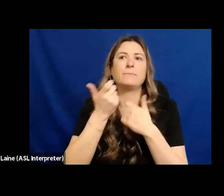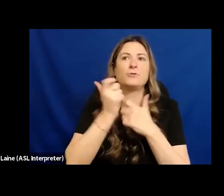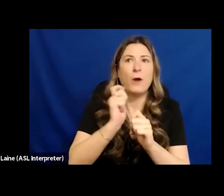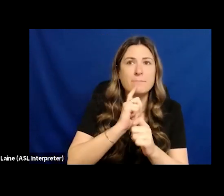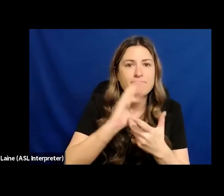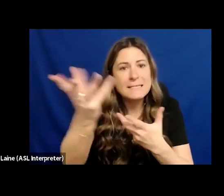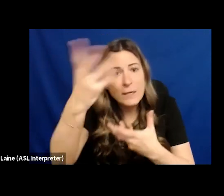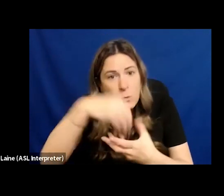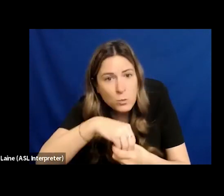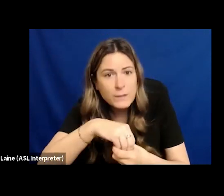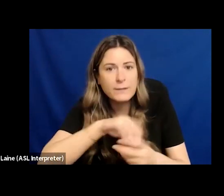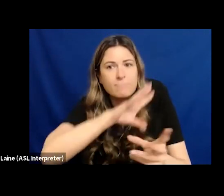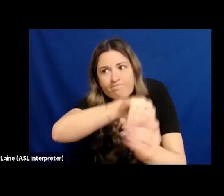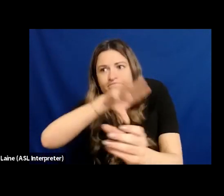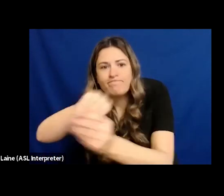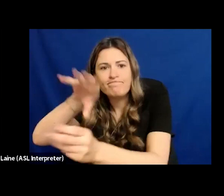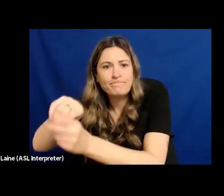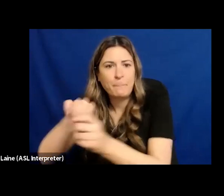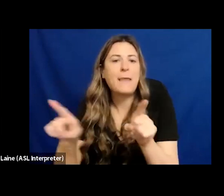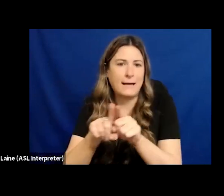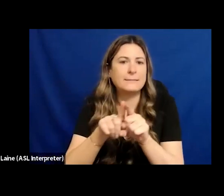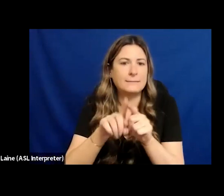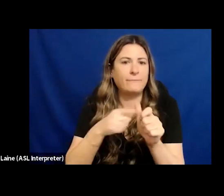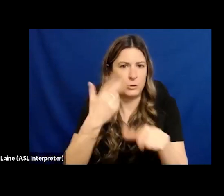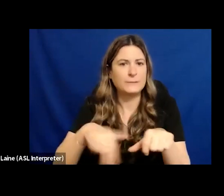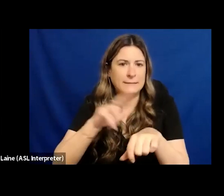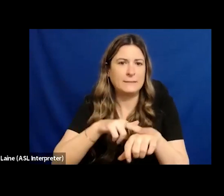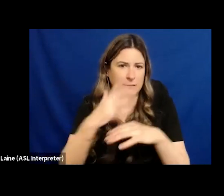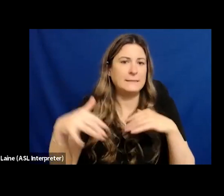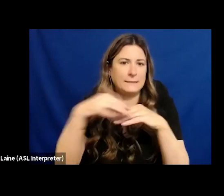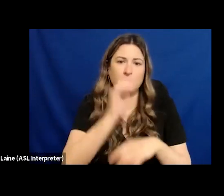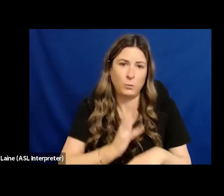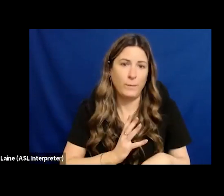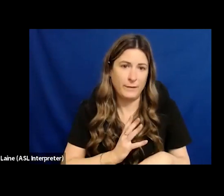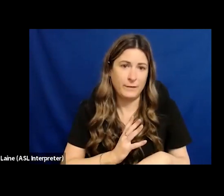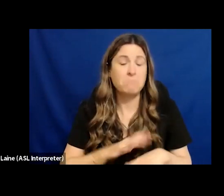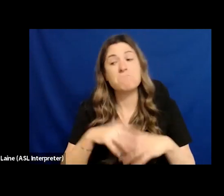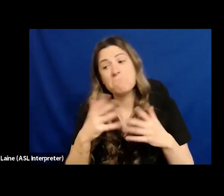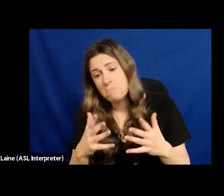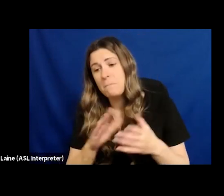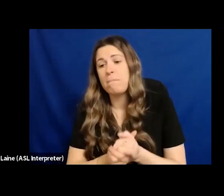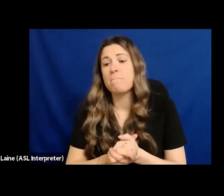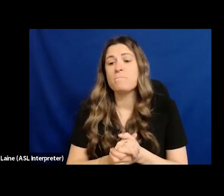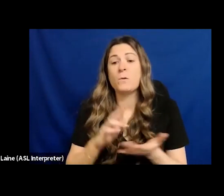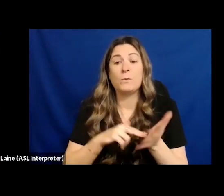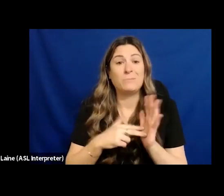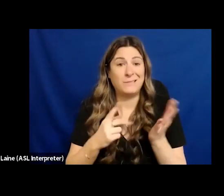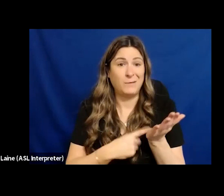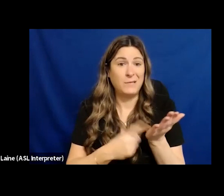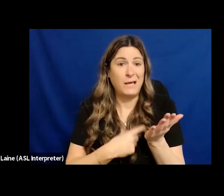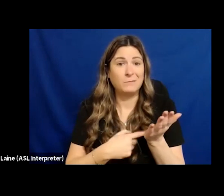first nations woman so in some cases that means coming up against my own systems of governance